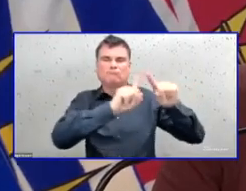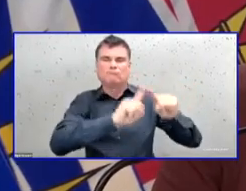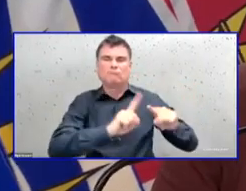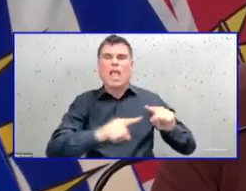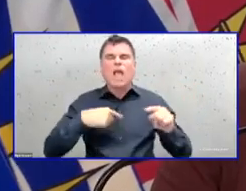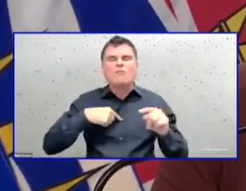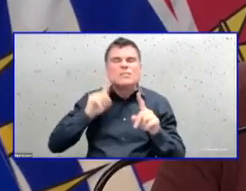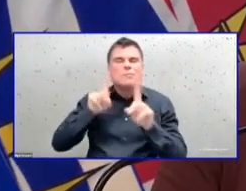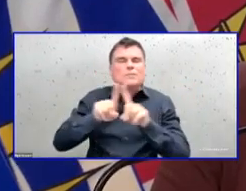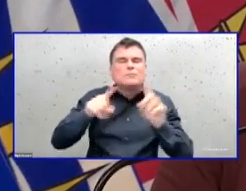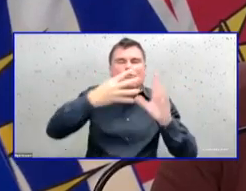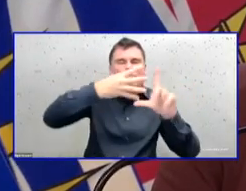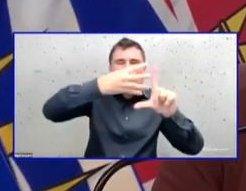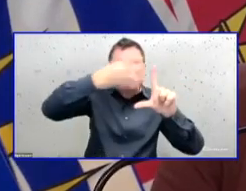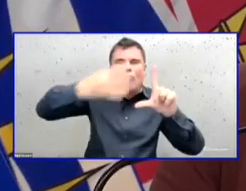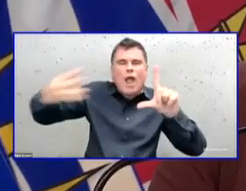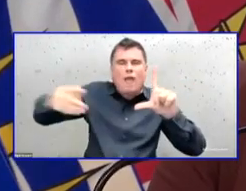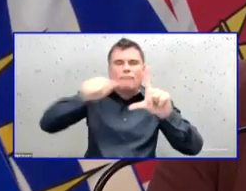November 4th in this pandemic.